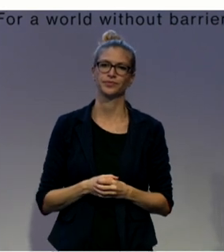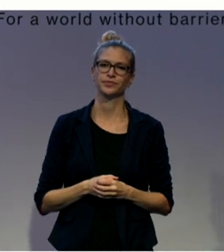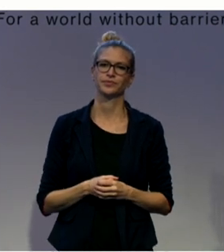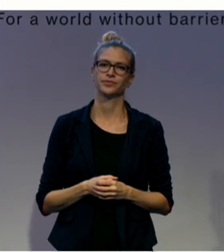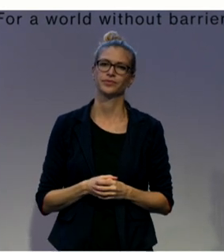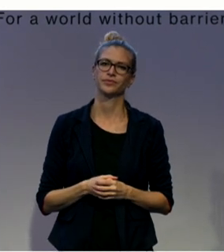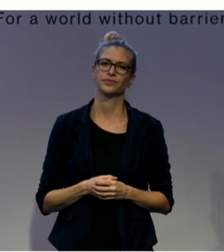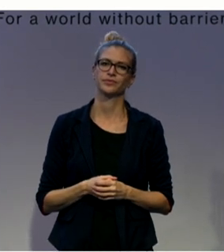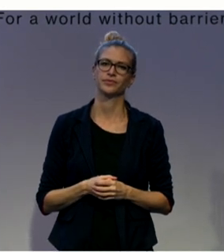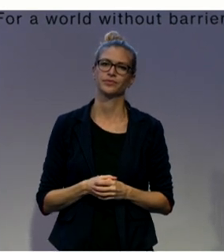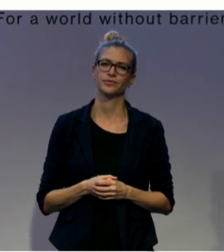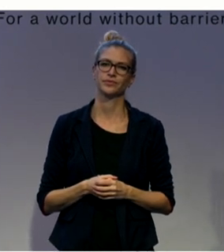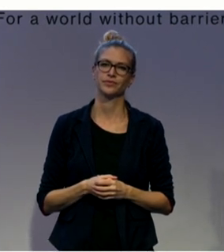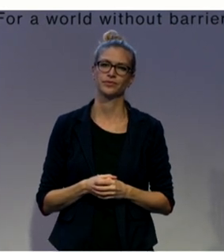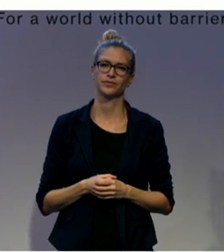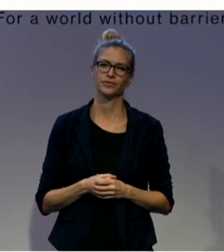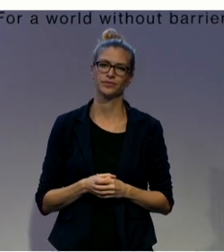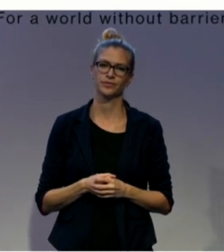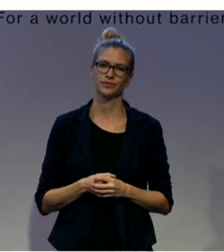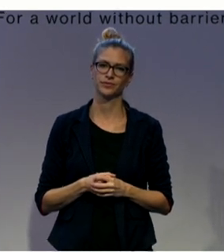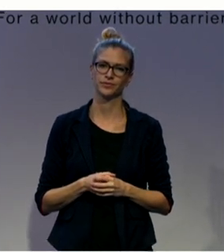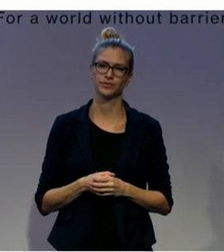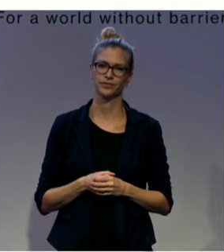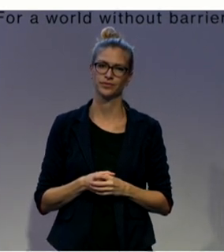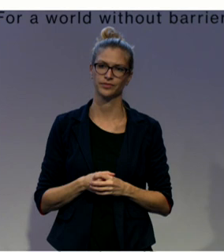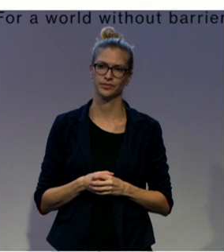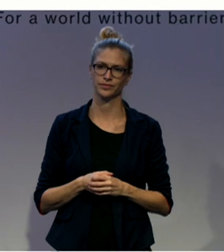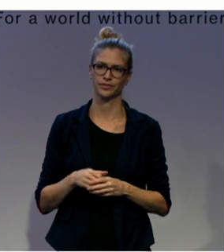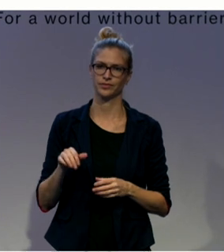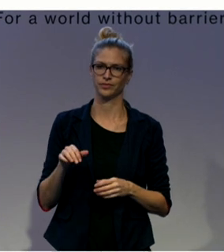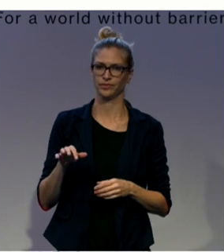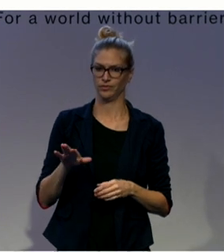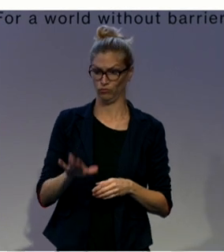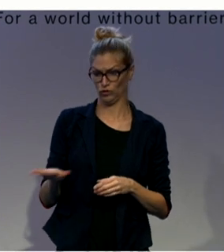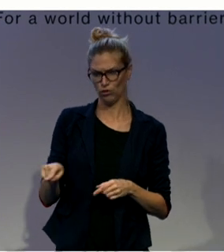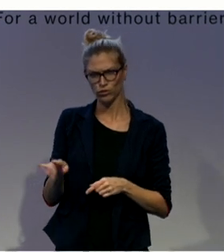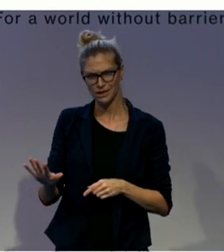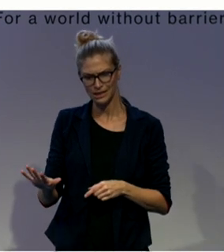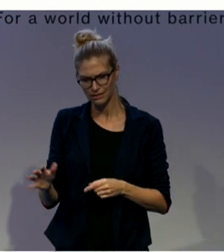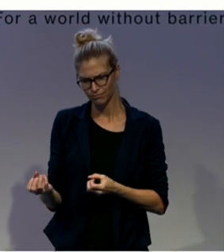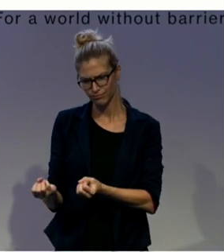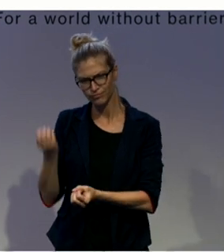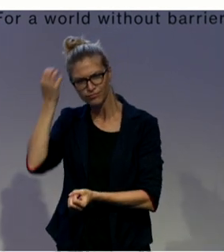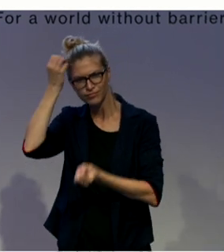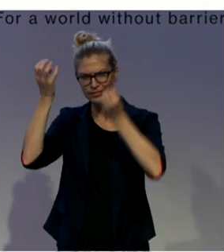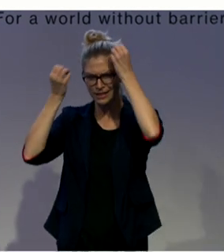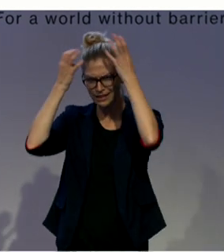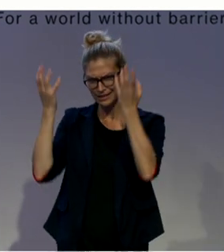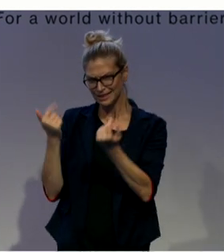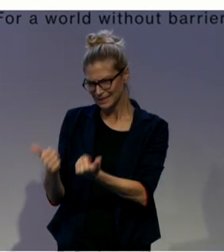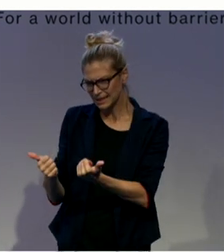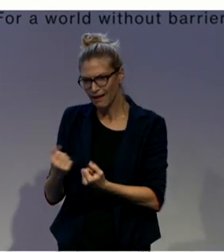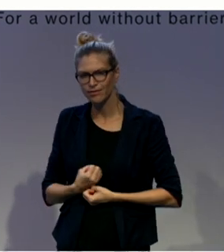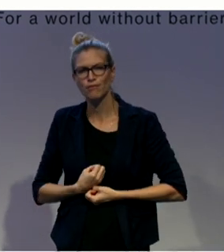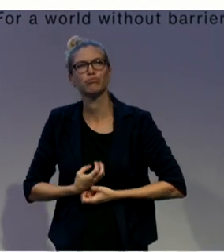creating practical and original arrangements to solve them. Can you imagine how amazing it is